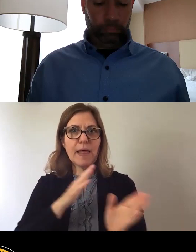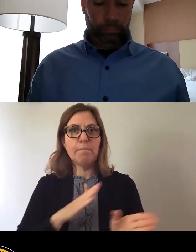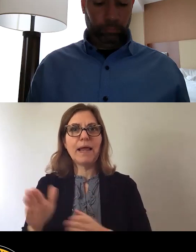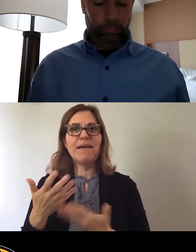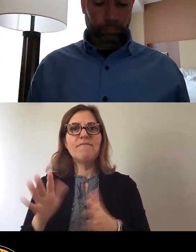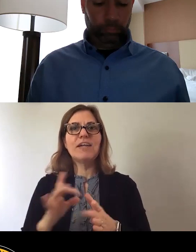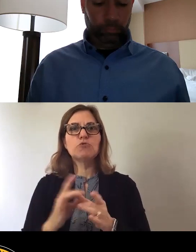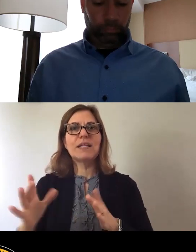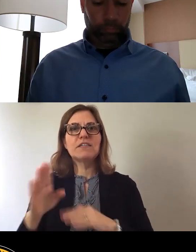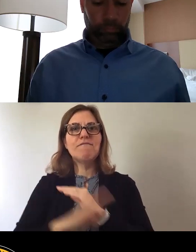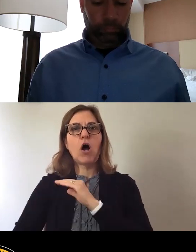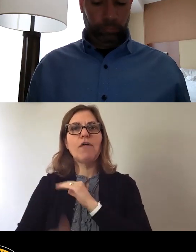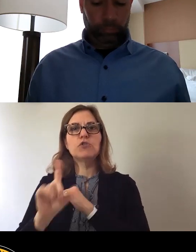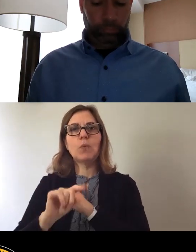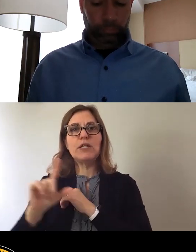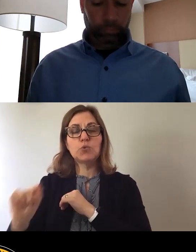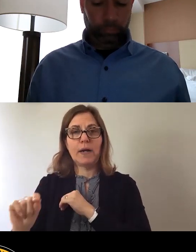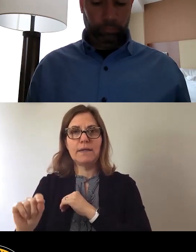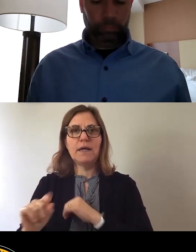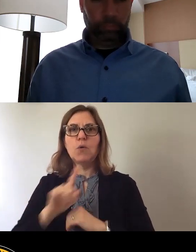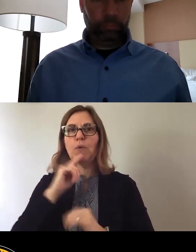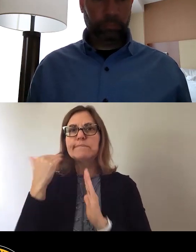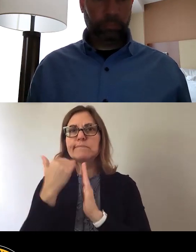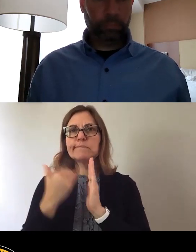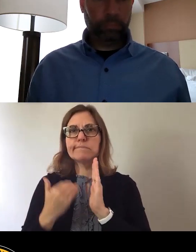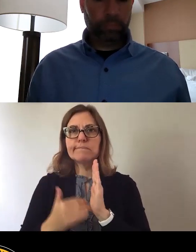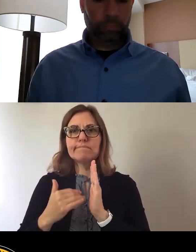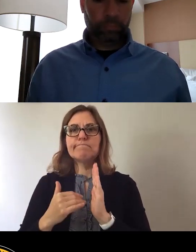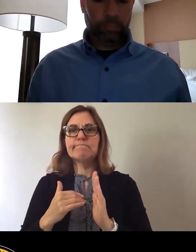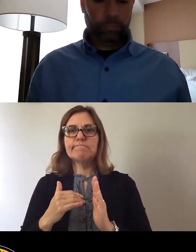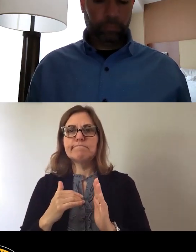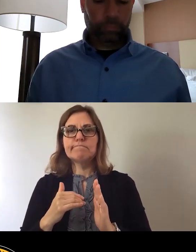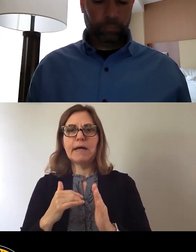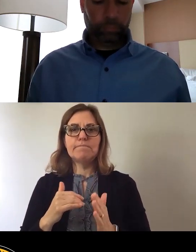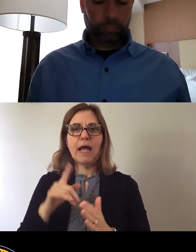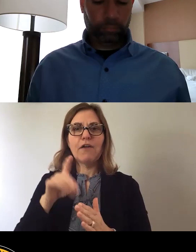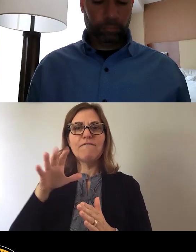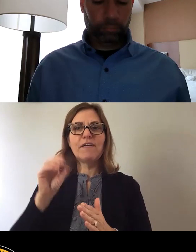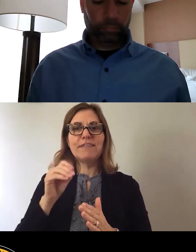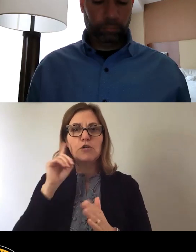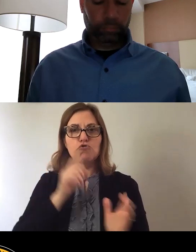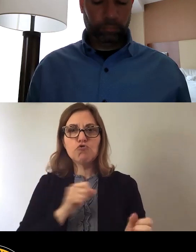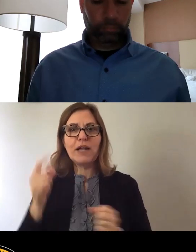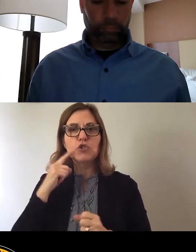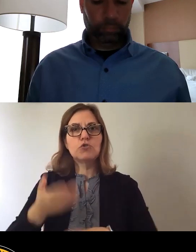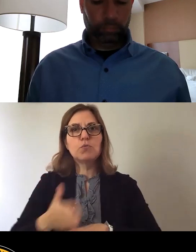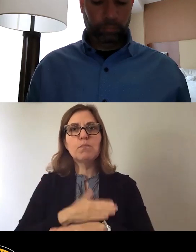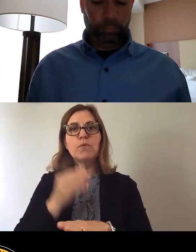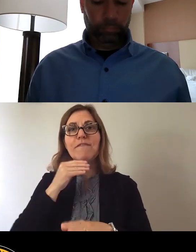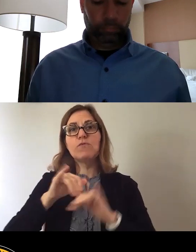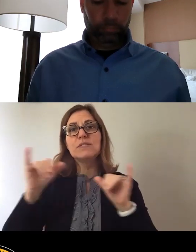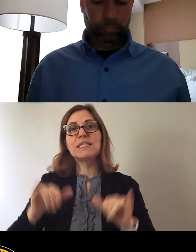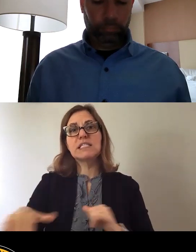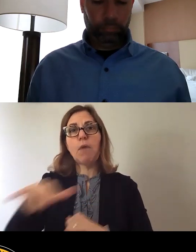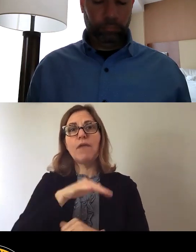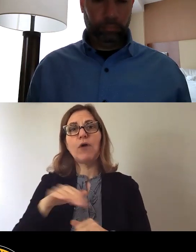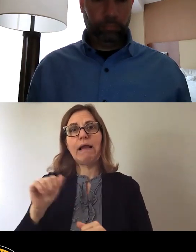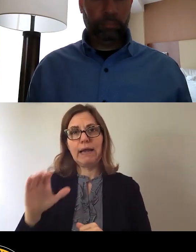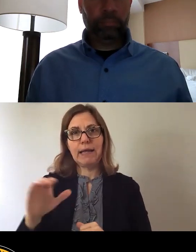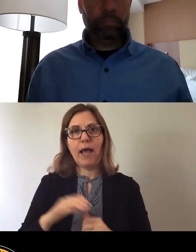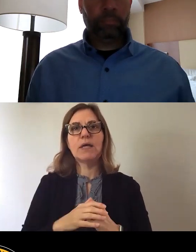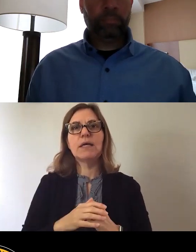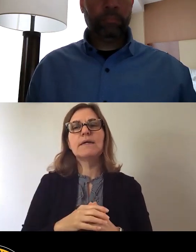of 2020 and outlines 150 strategies to strengthen the food system in Allegheny County. For many of these